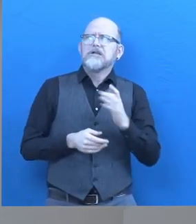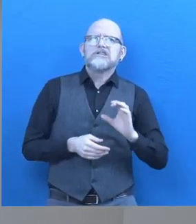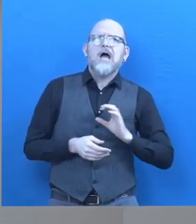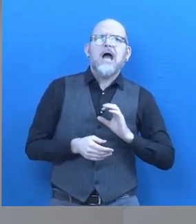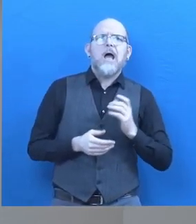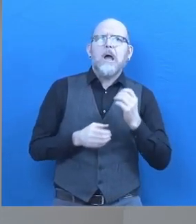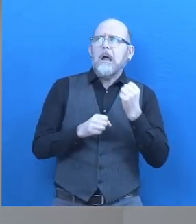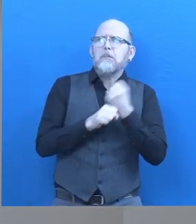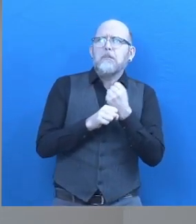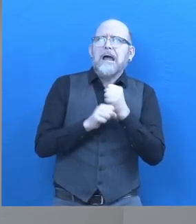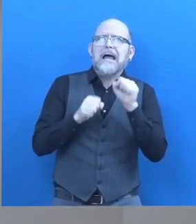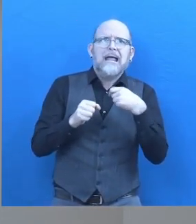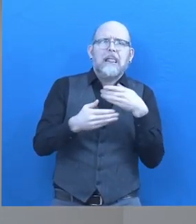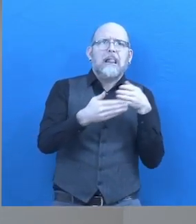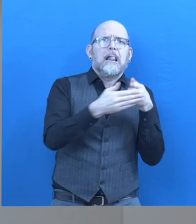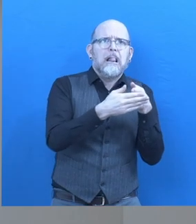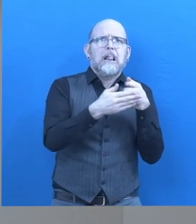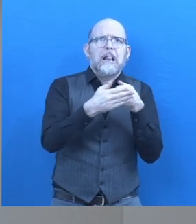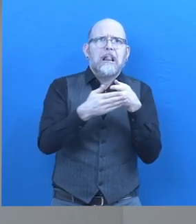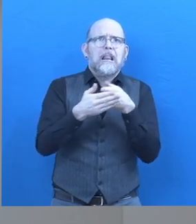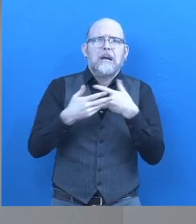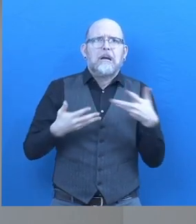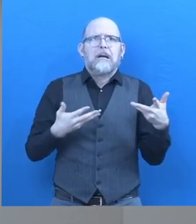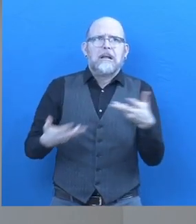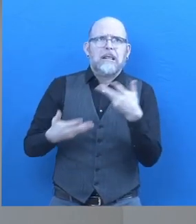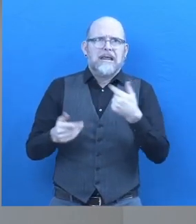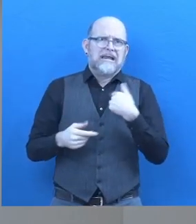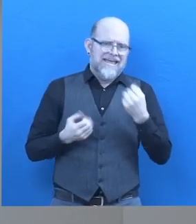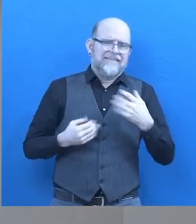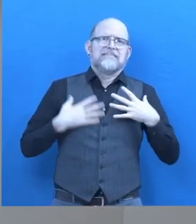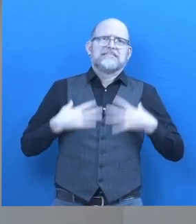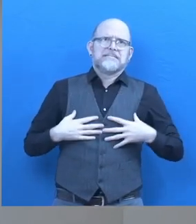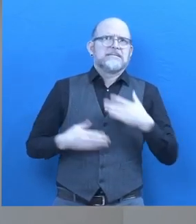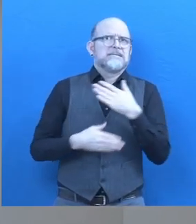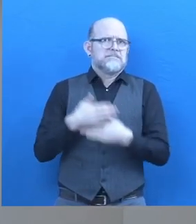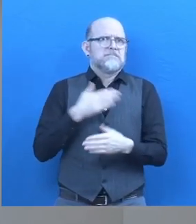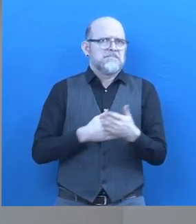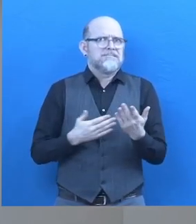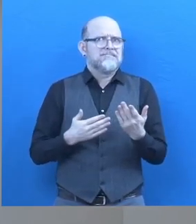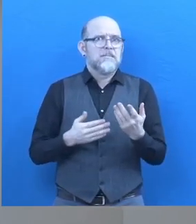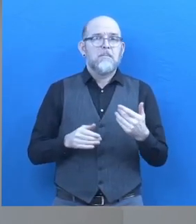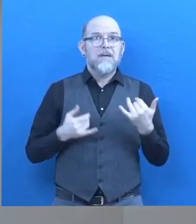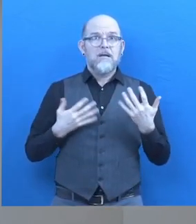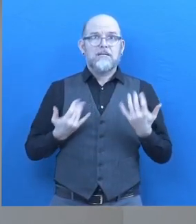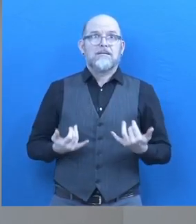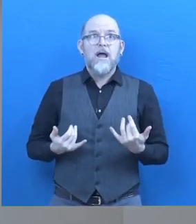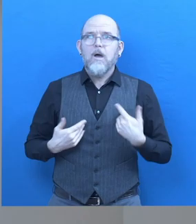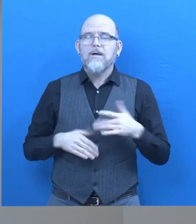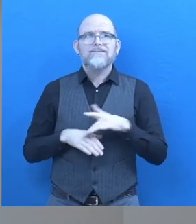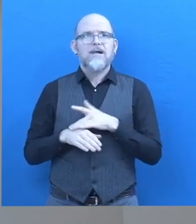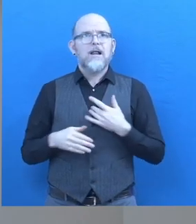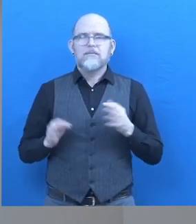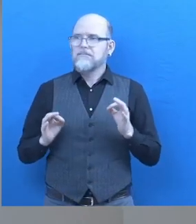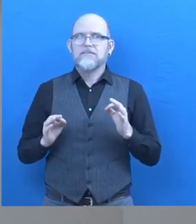opportunities in because of my disability. But now I feel like I have a new